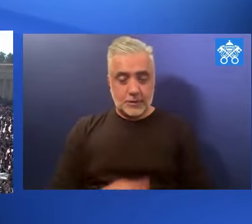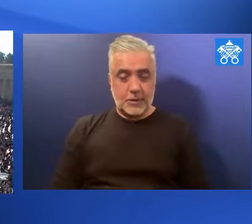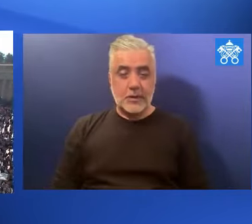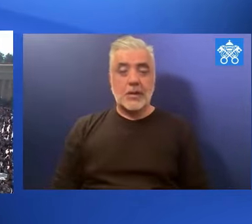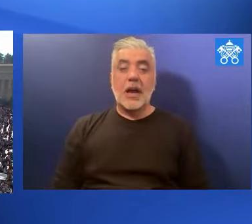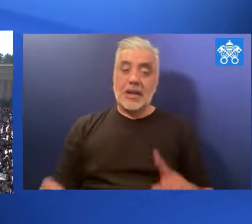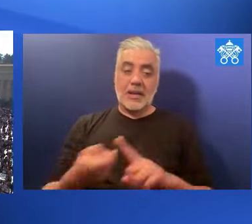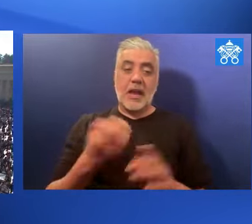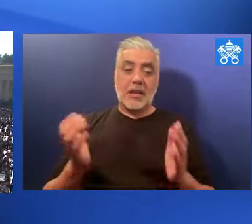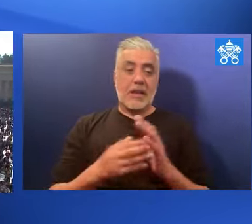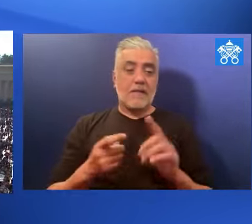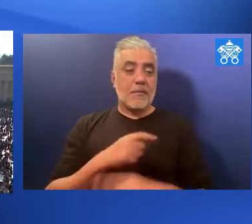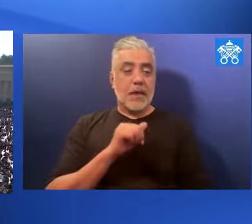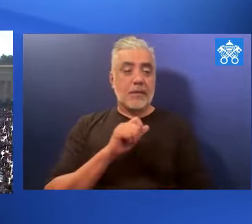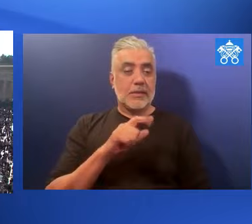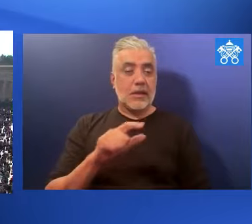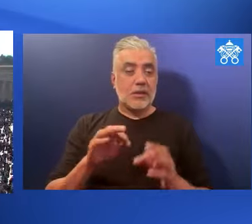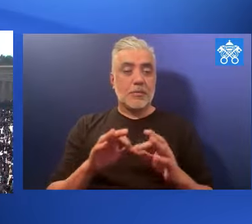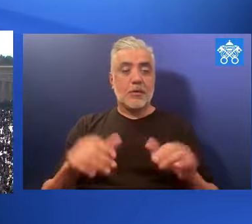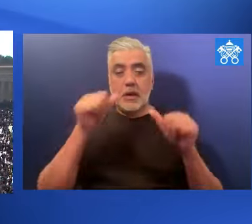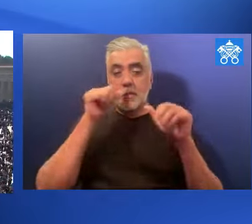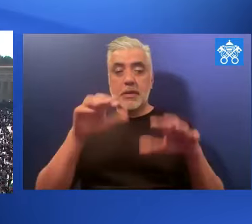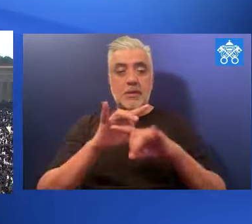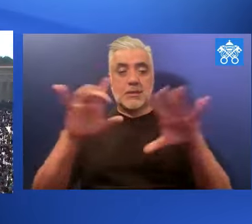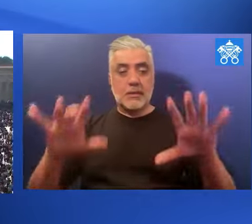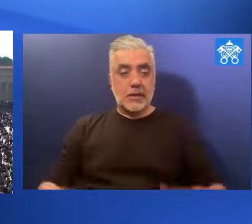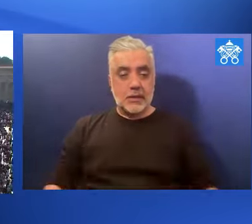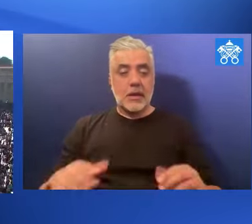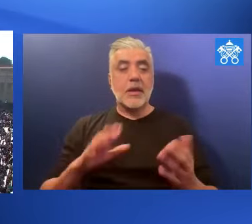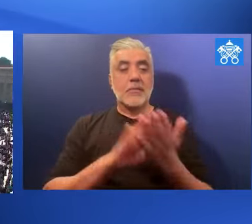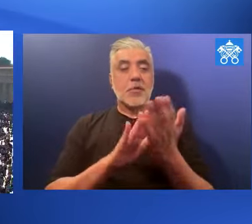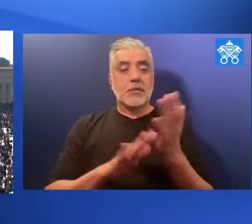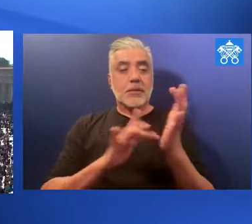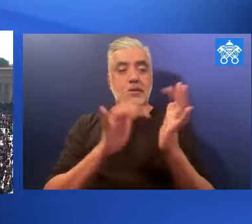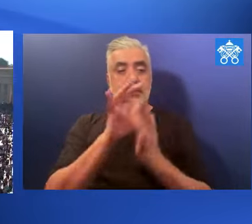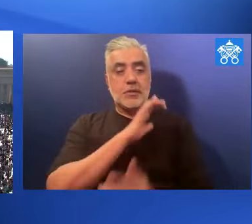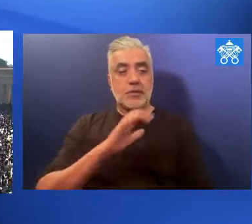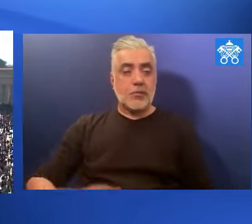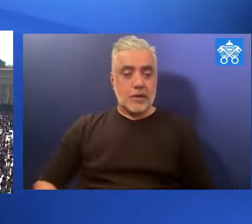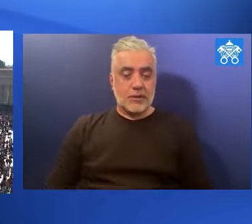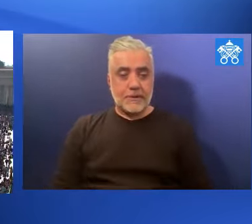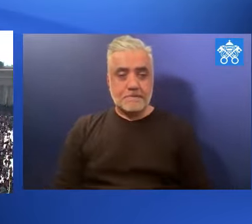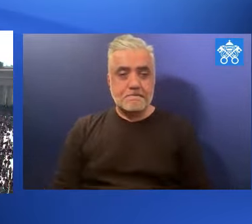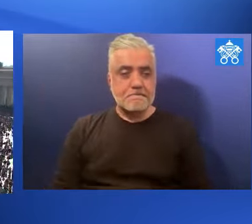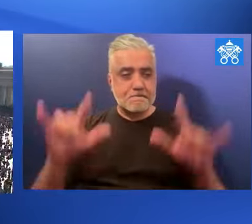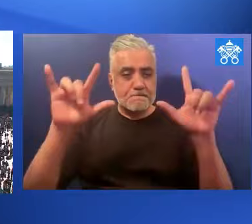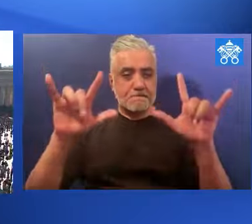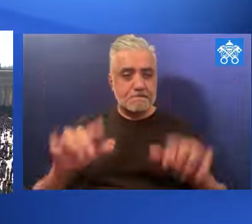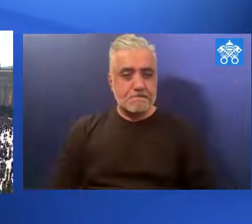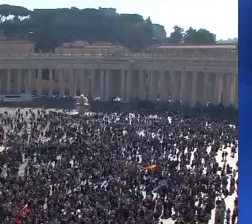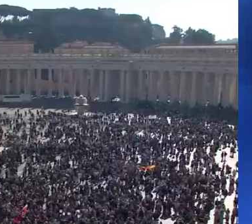Language, and to all of you for joining us. My name is Devin Watkins. I wish you a blessed Sunday. Laudetur Iesus Christus.